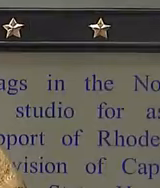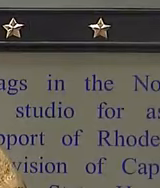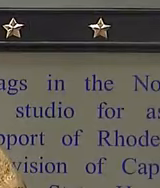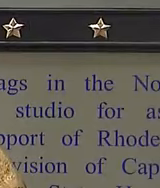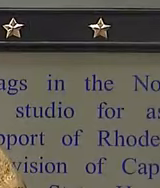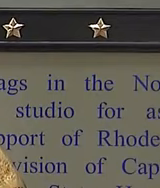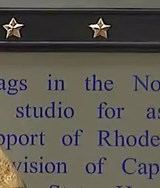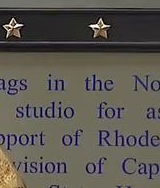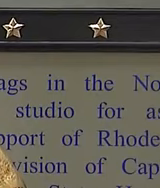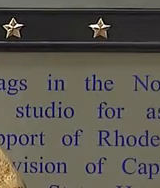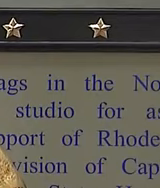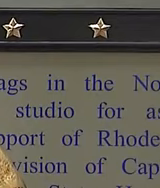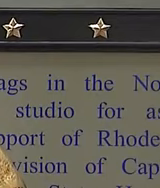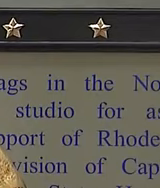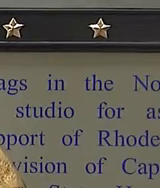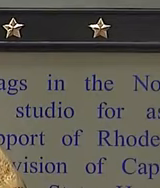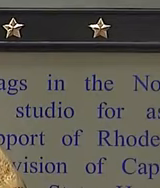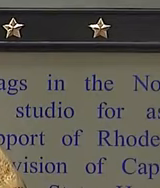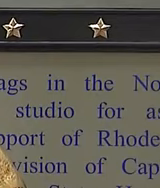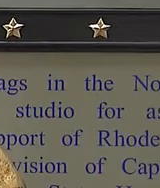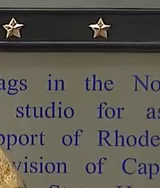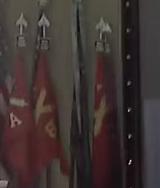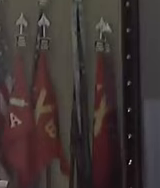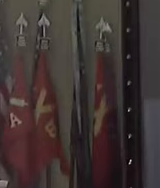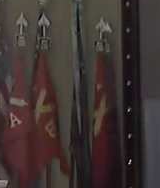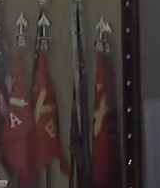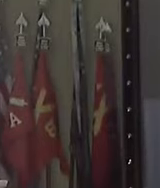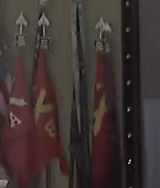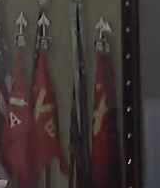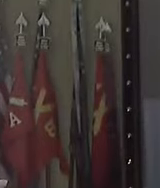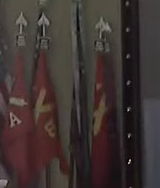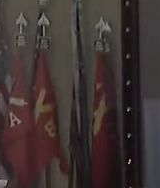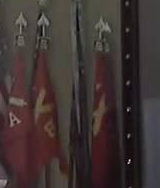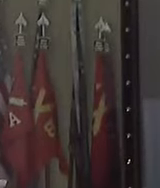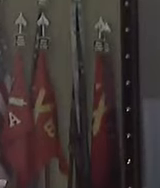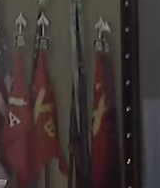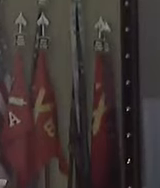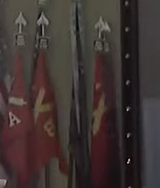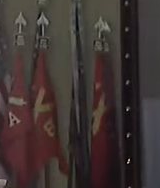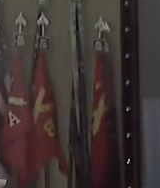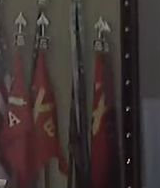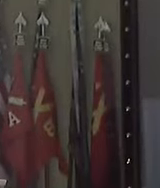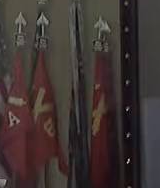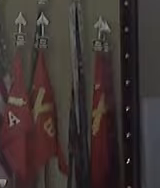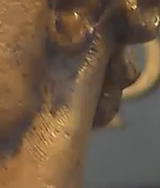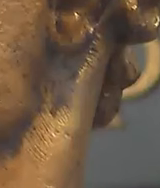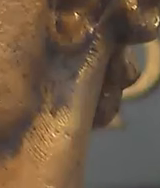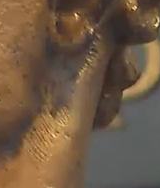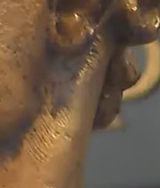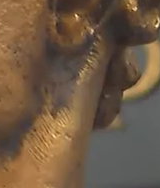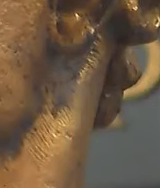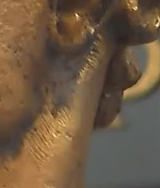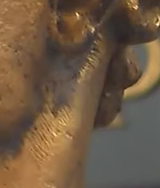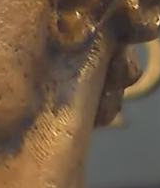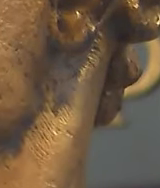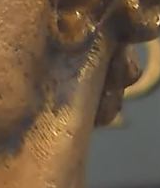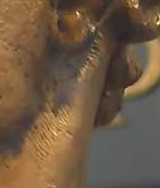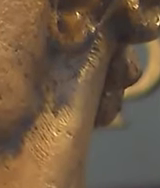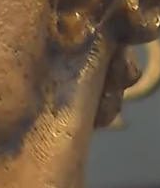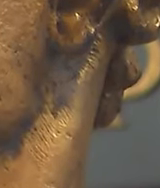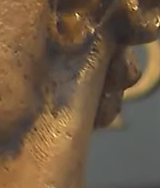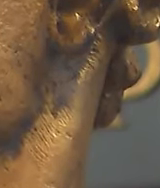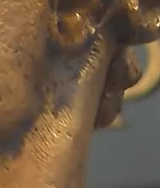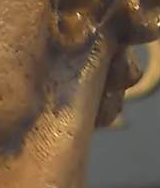pride for Rhode Islanders. We found that out over the last several weeks. And so is this building. This